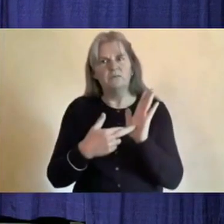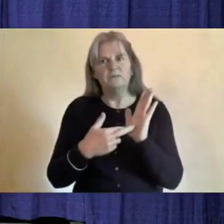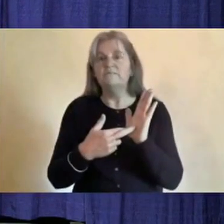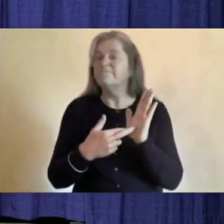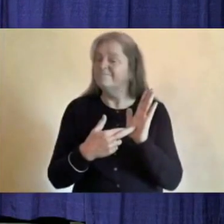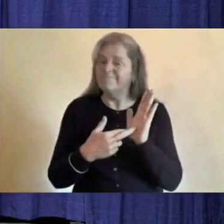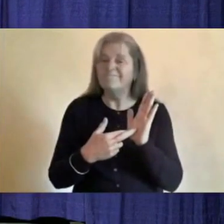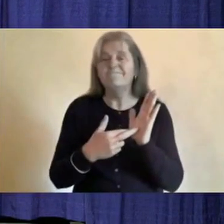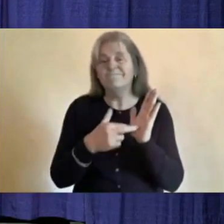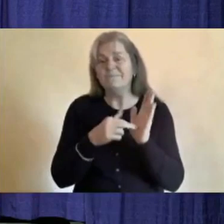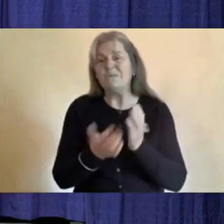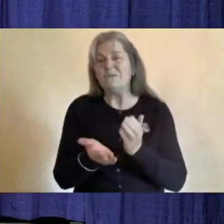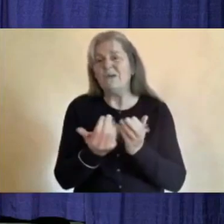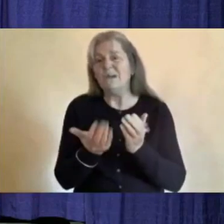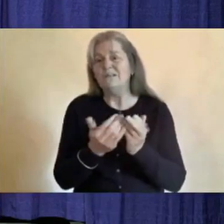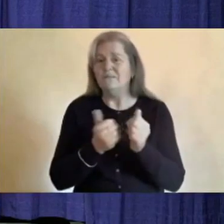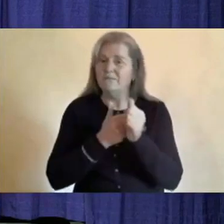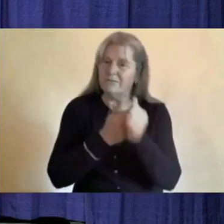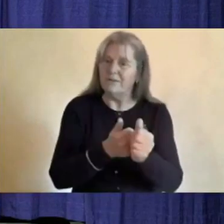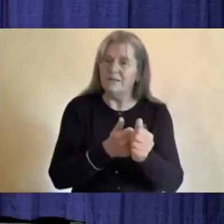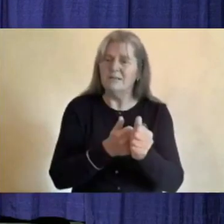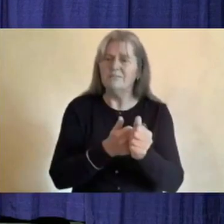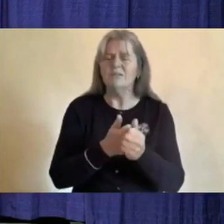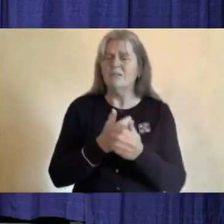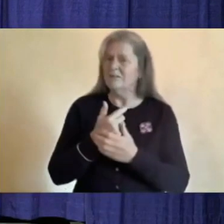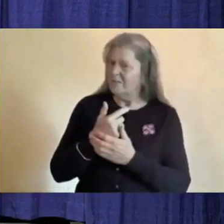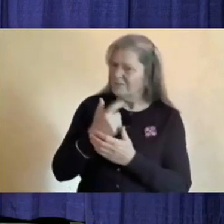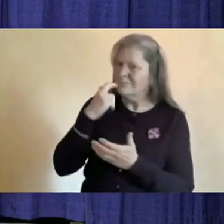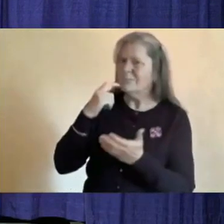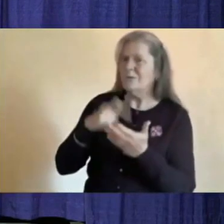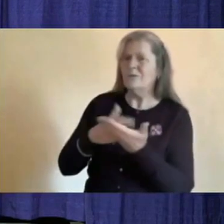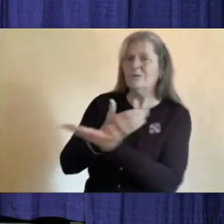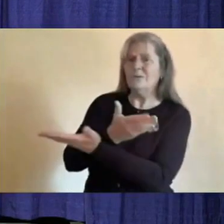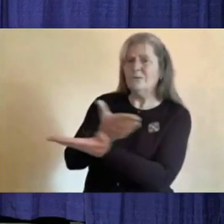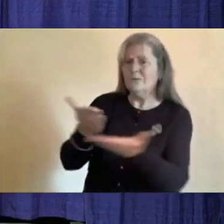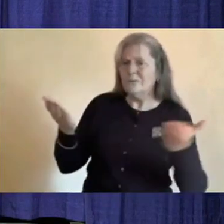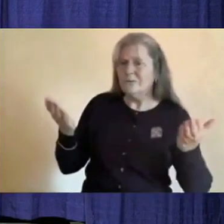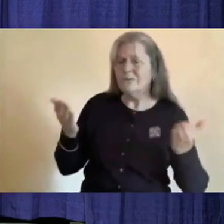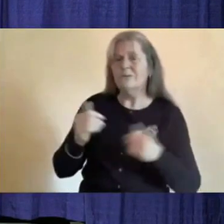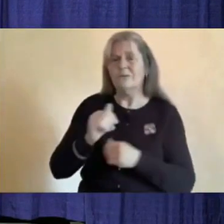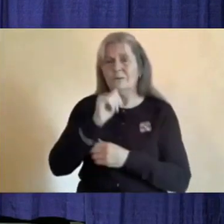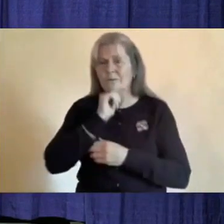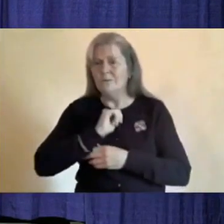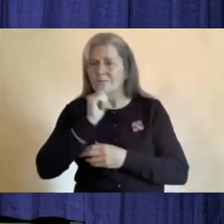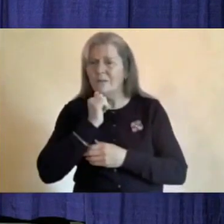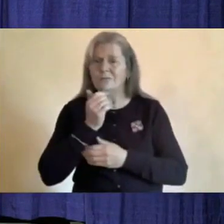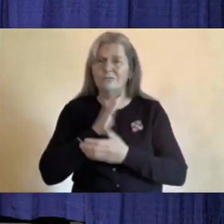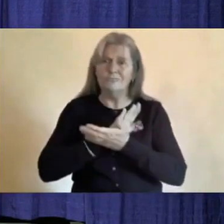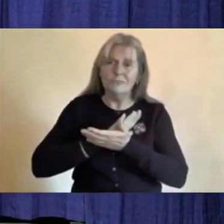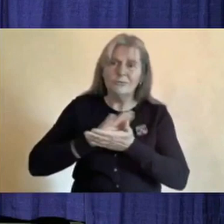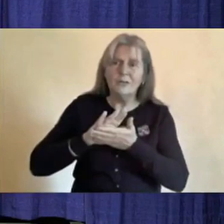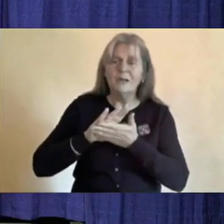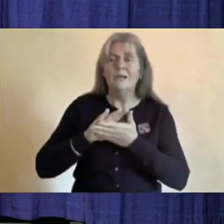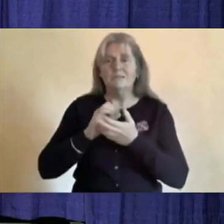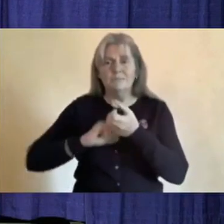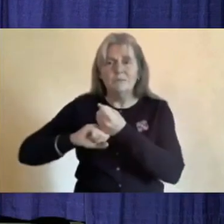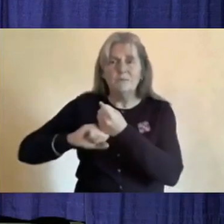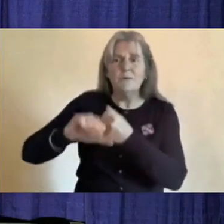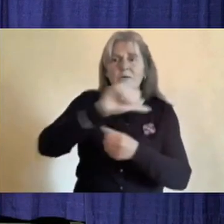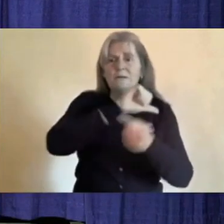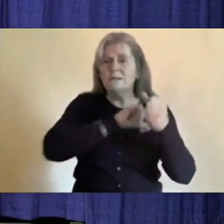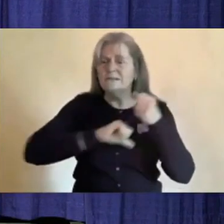I'm very encouraged to see that with patience, kindness, and mutual support of one another,